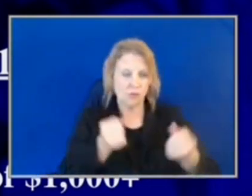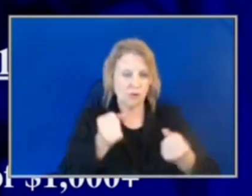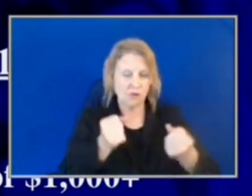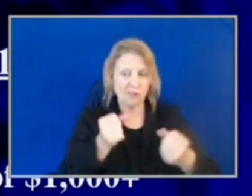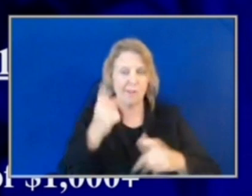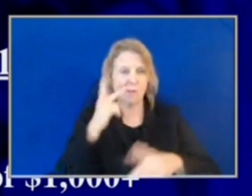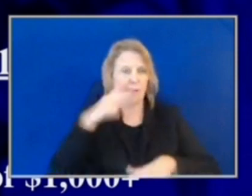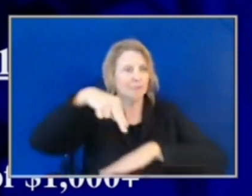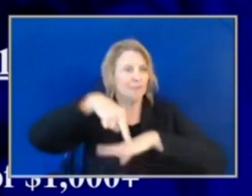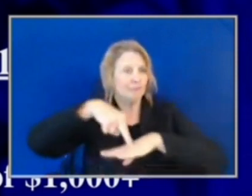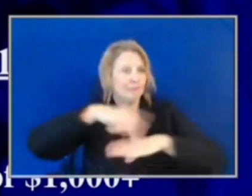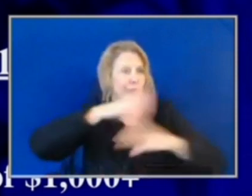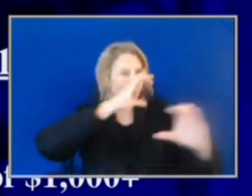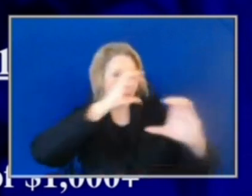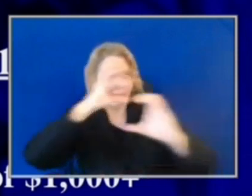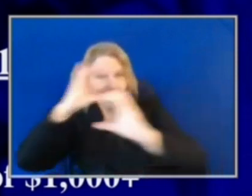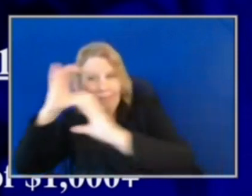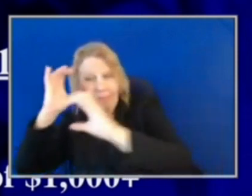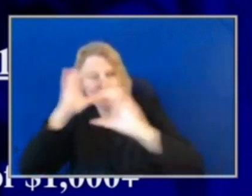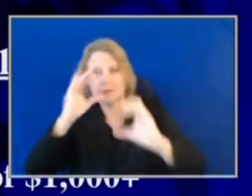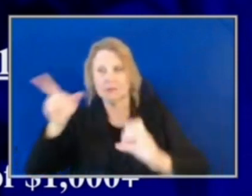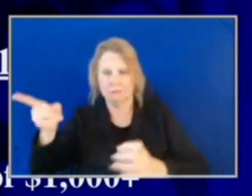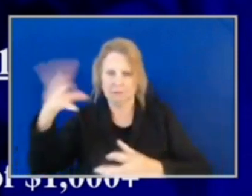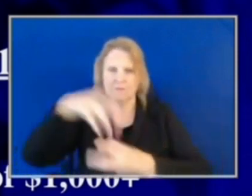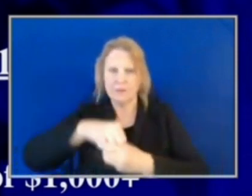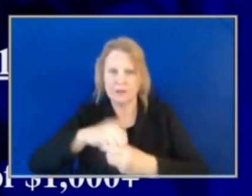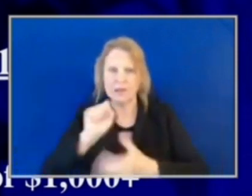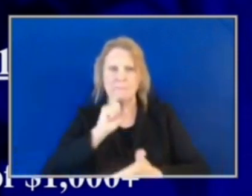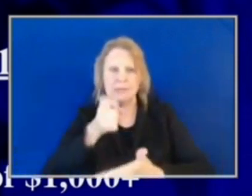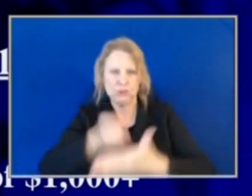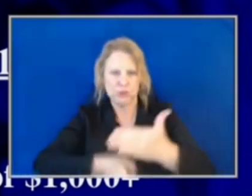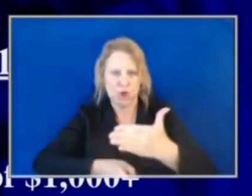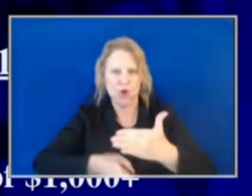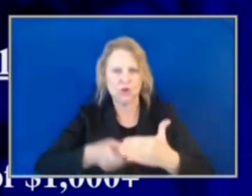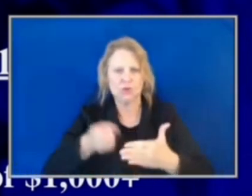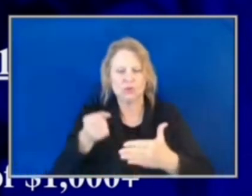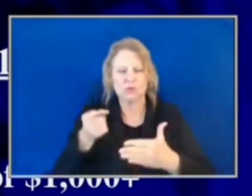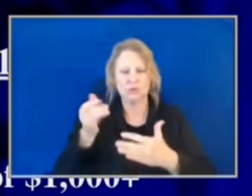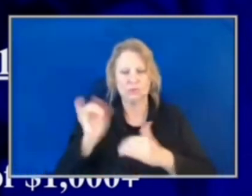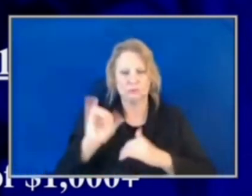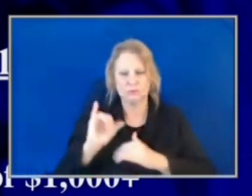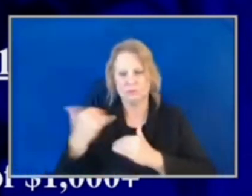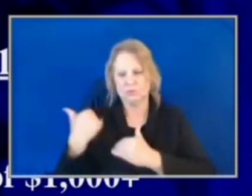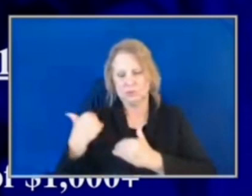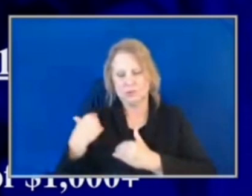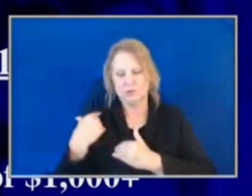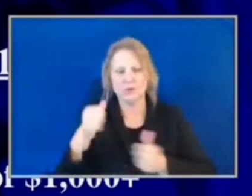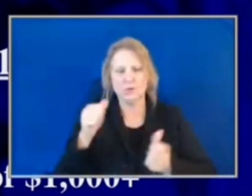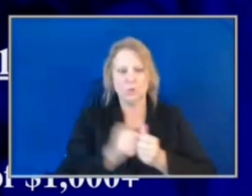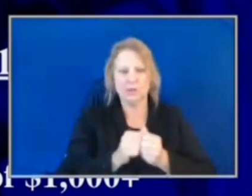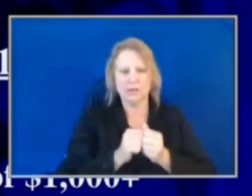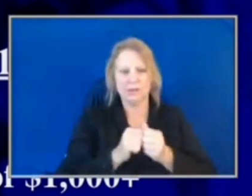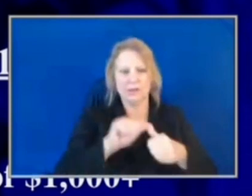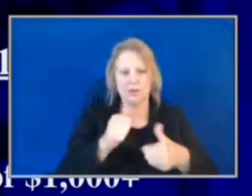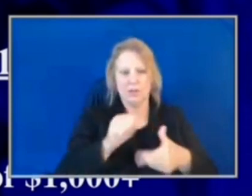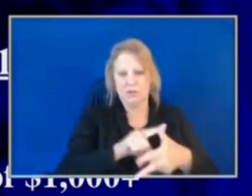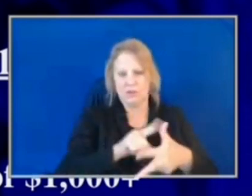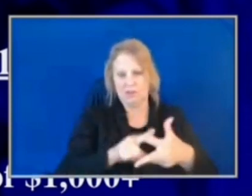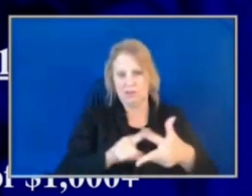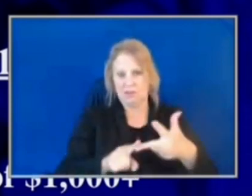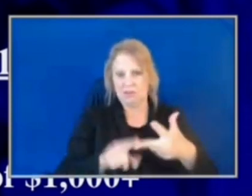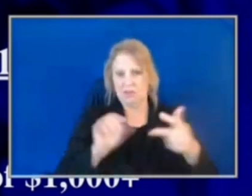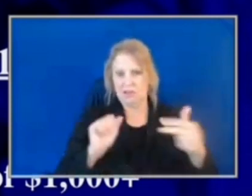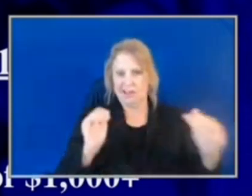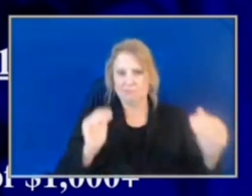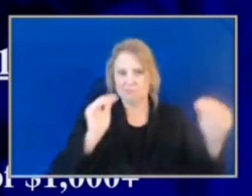videos to post on social media can also be charged with a Class A1 misdemeanor, with subsequent violations being elevated to Class A2 and